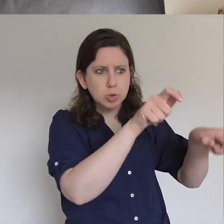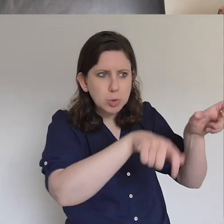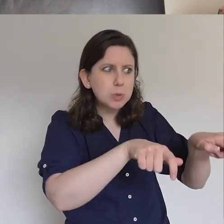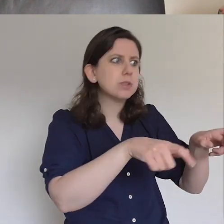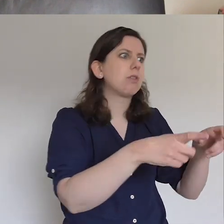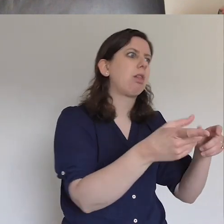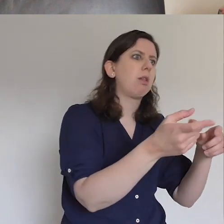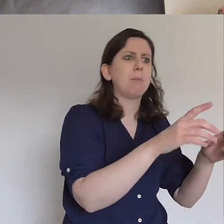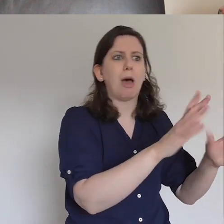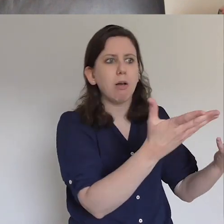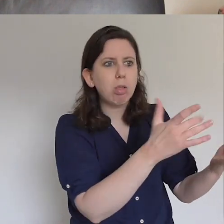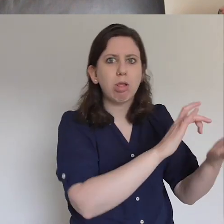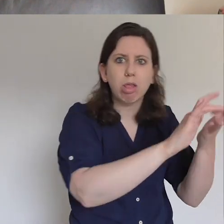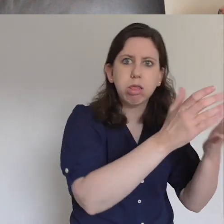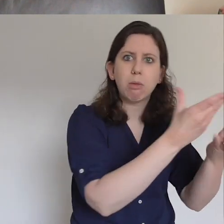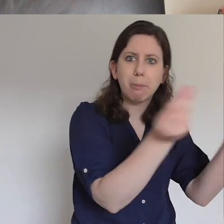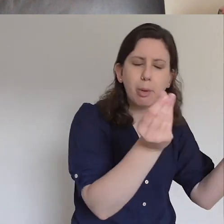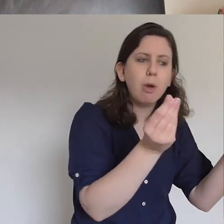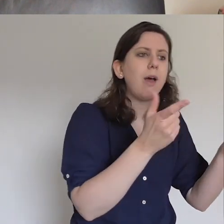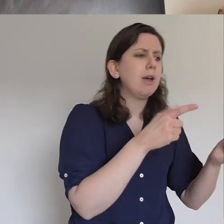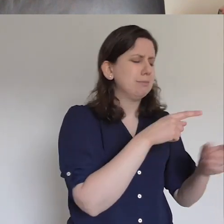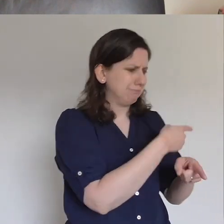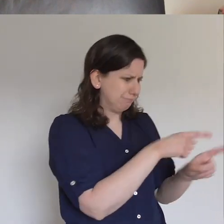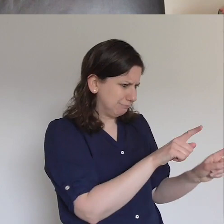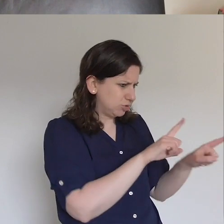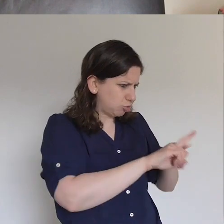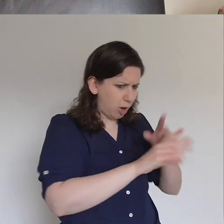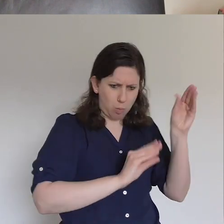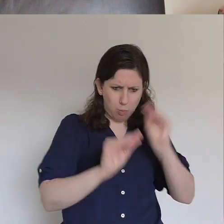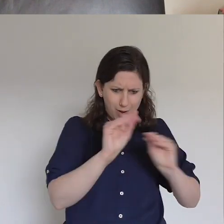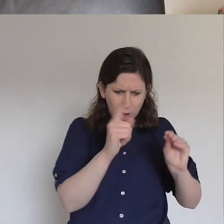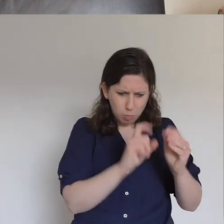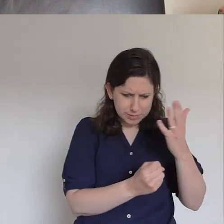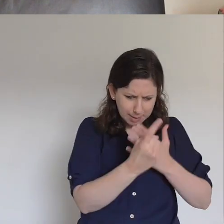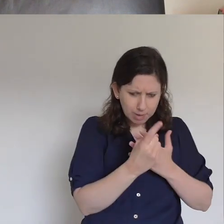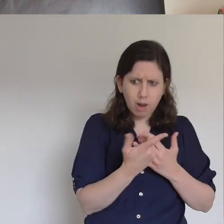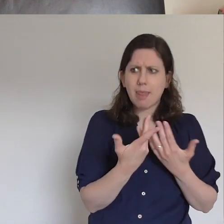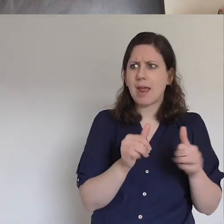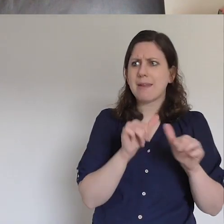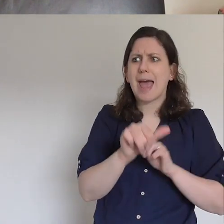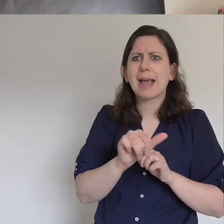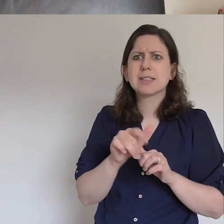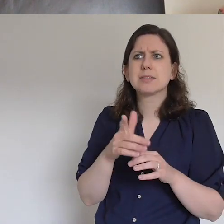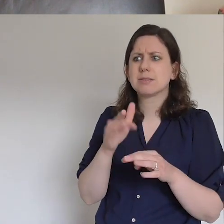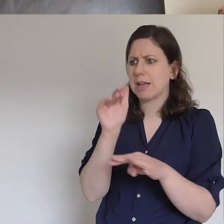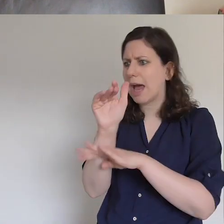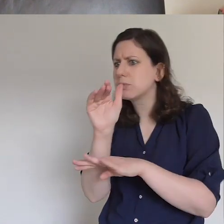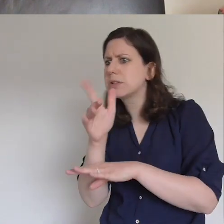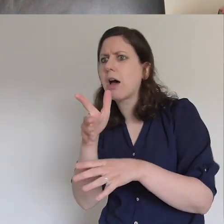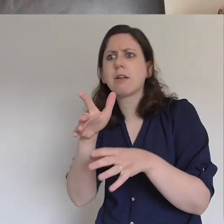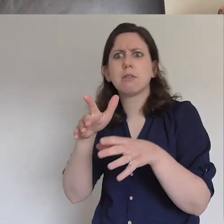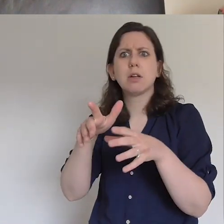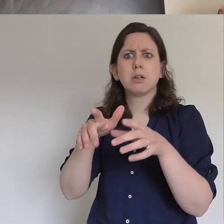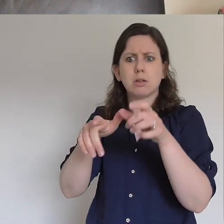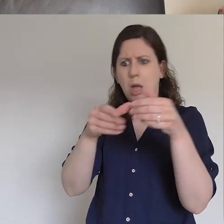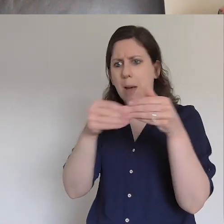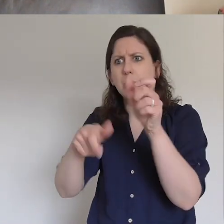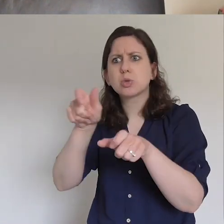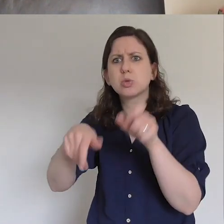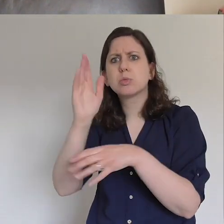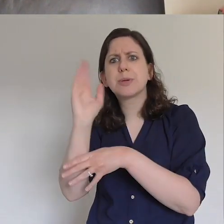to them looking out the window and then seeing them preaching the gospel in the courtyard. This is an unbelievable piece of scripture.